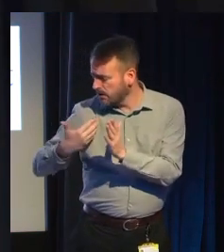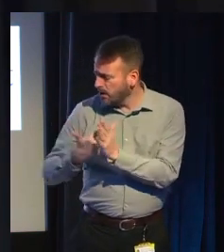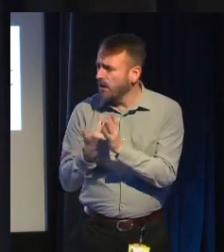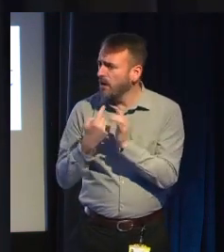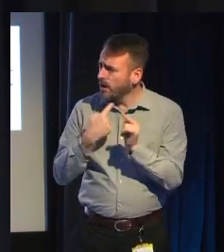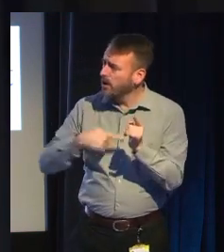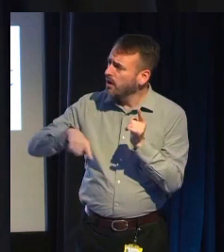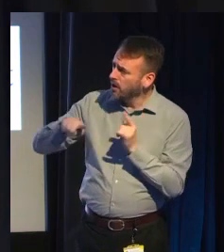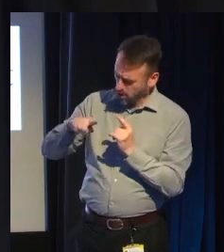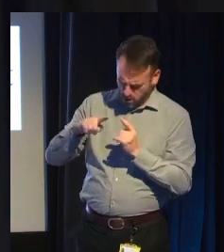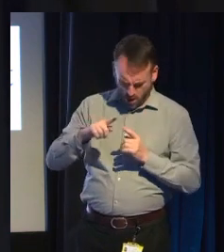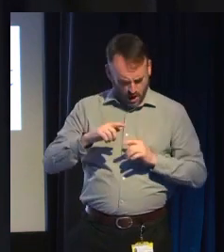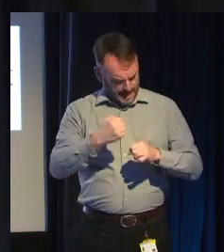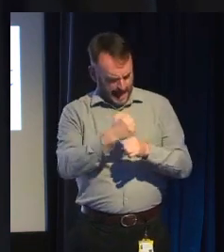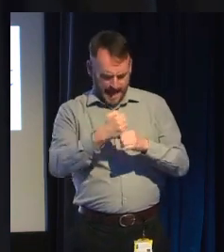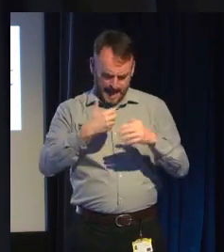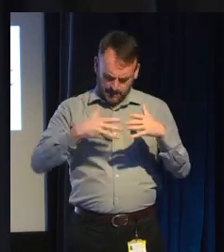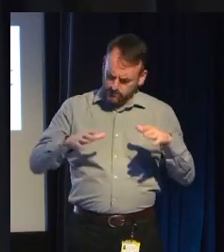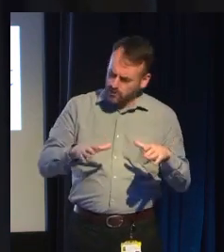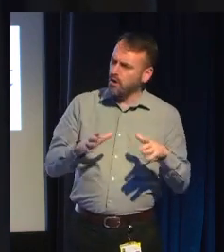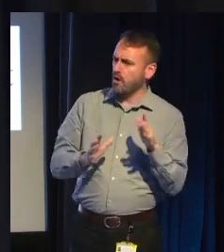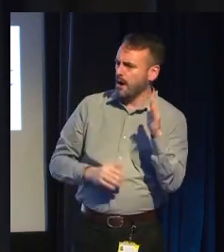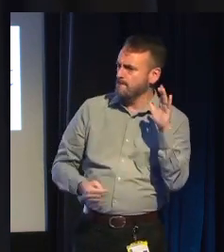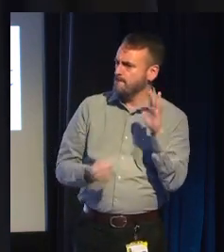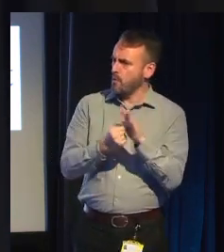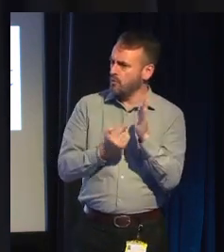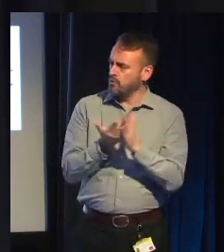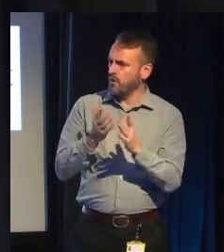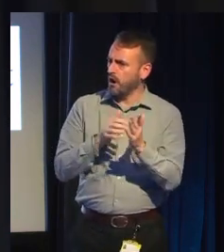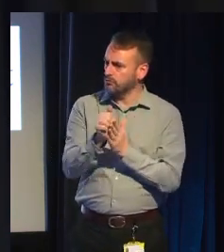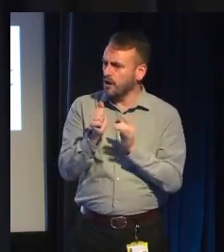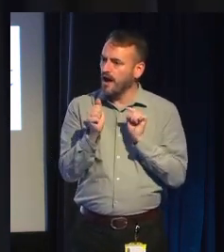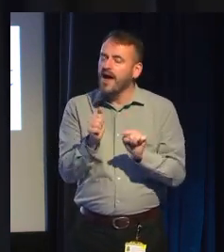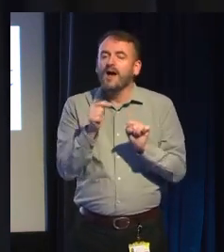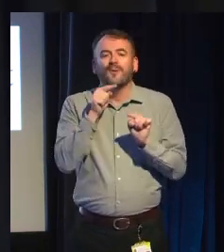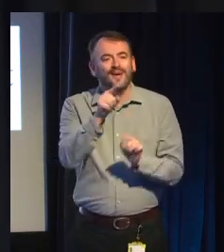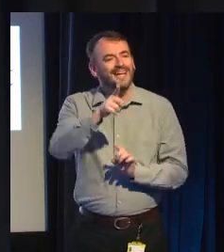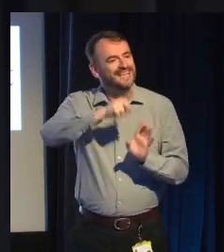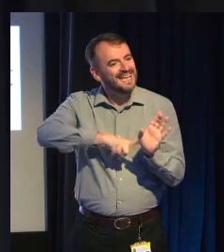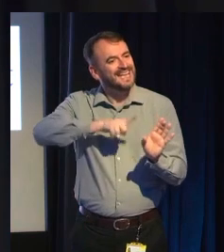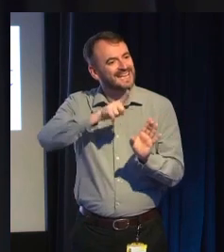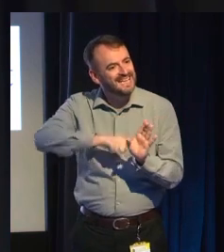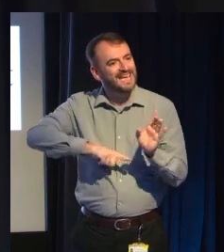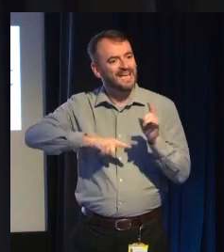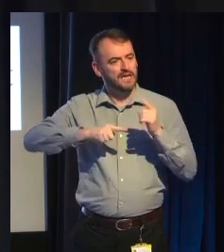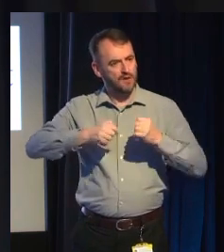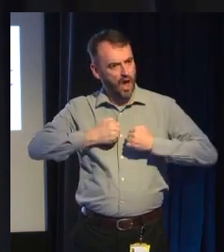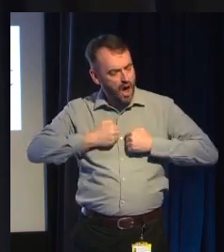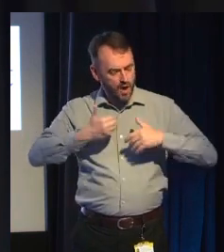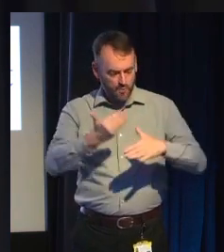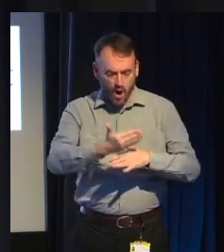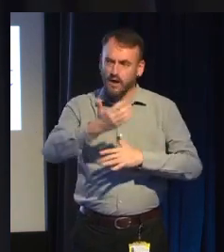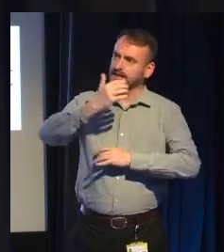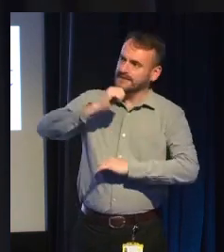wonder what the residual effects of years of defensiveness and having to prove ourselves and self-justify ourselves